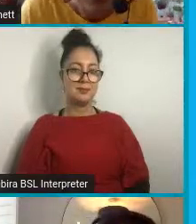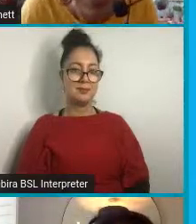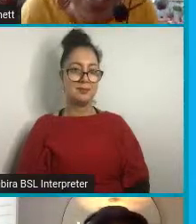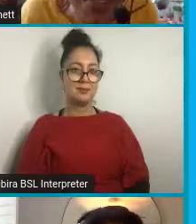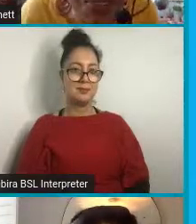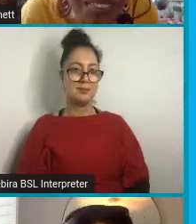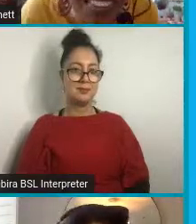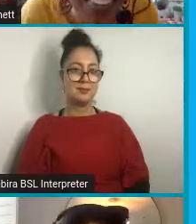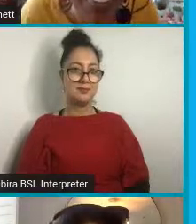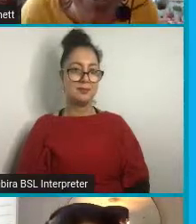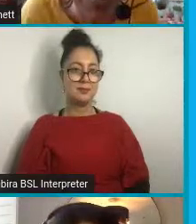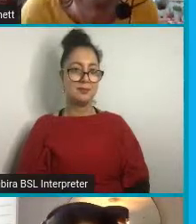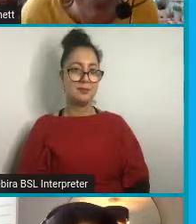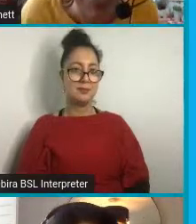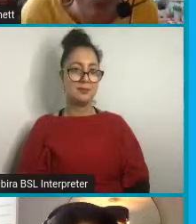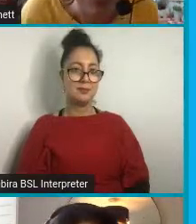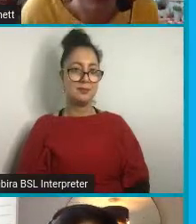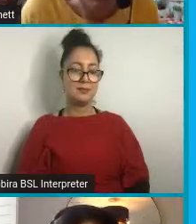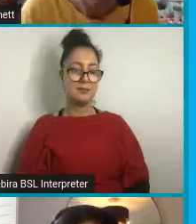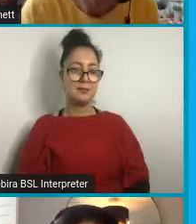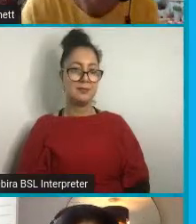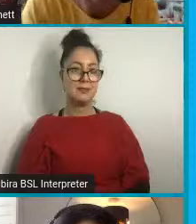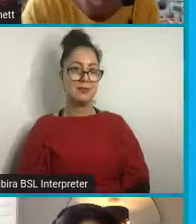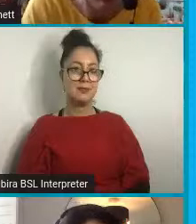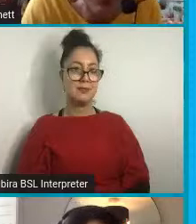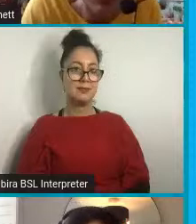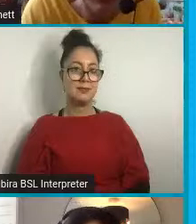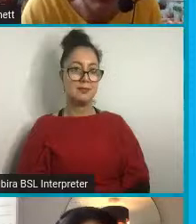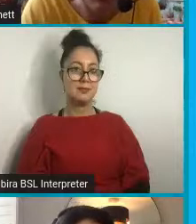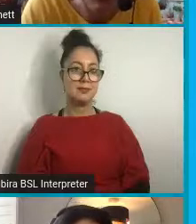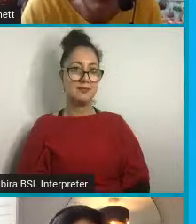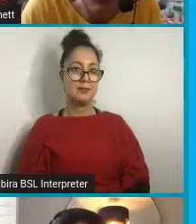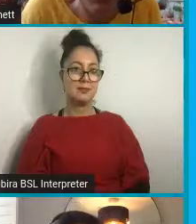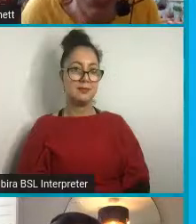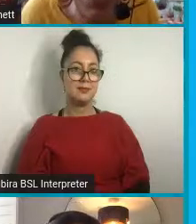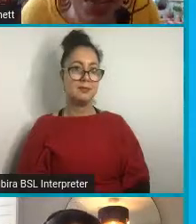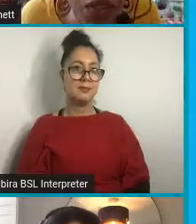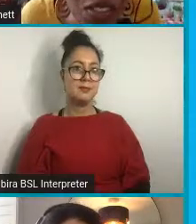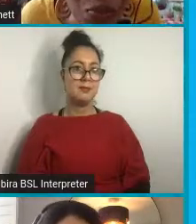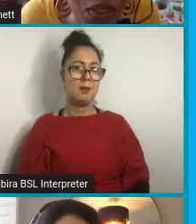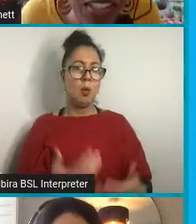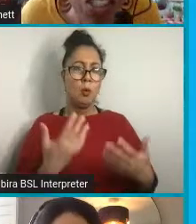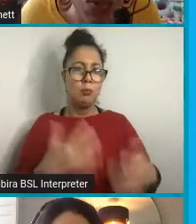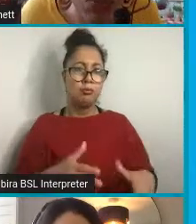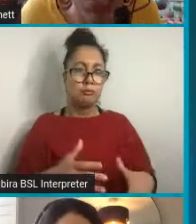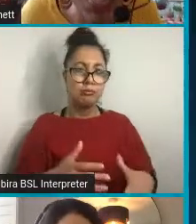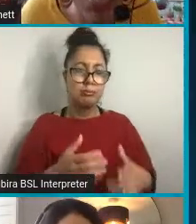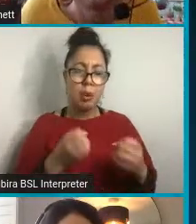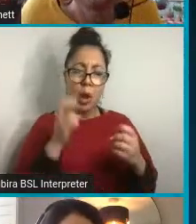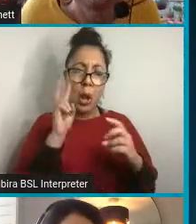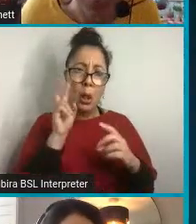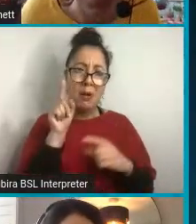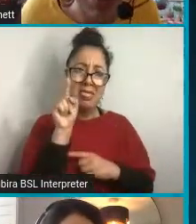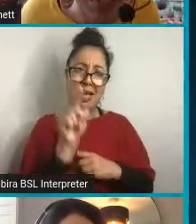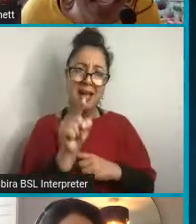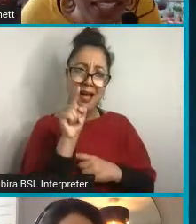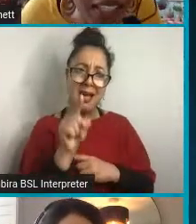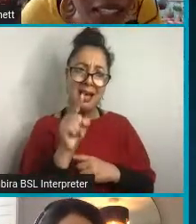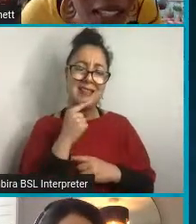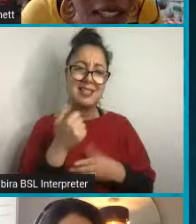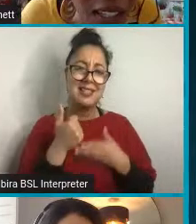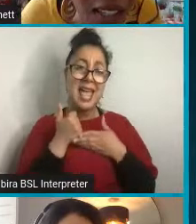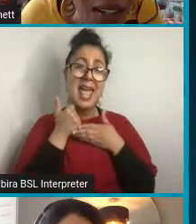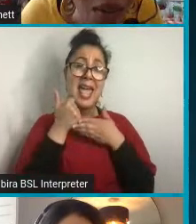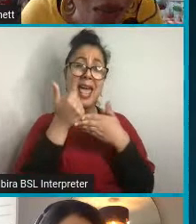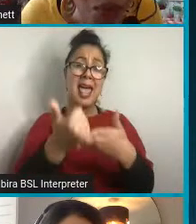Yes. So we've had a fabulous piece of info on Safifa. Let's look at this one, which says, help the